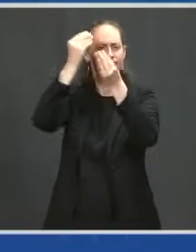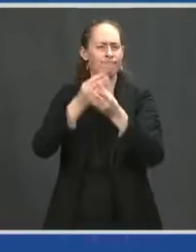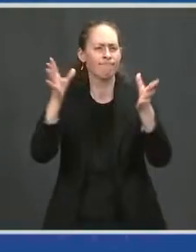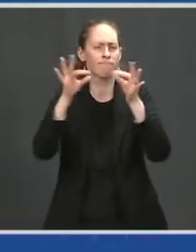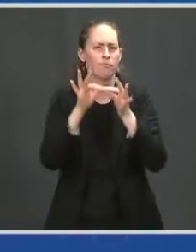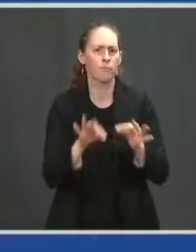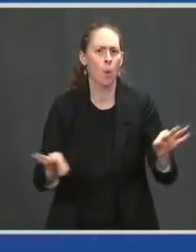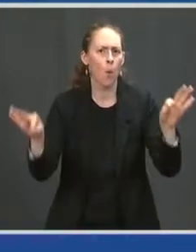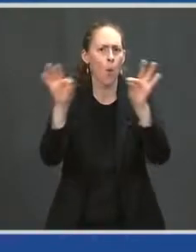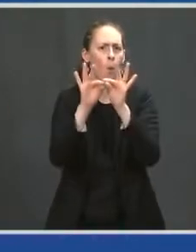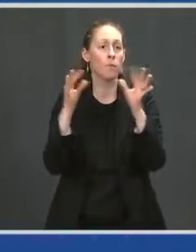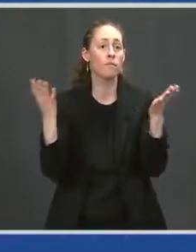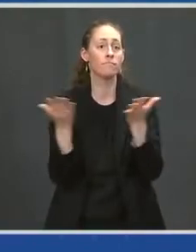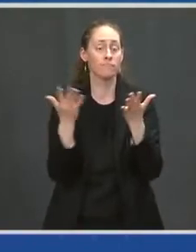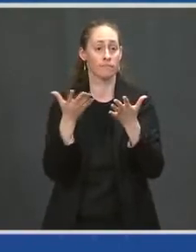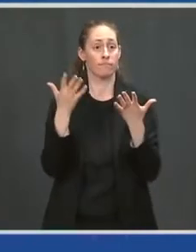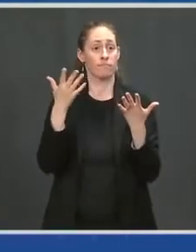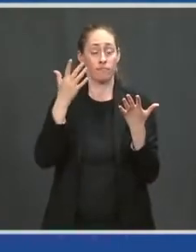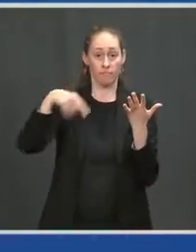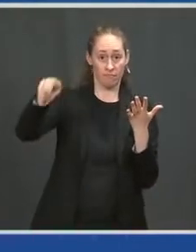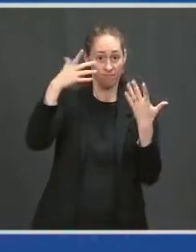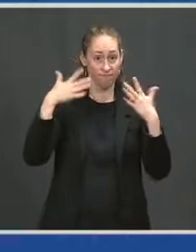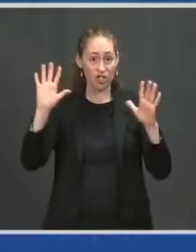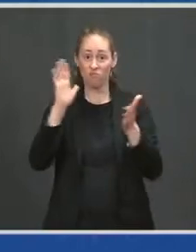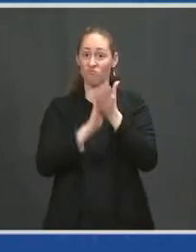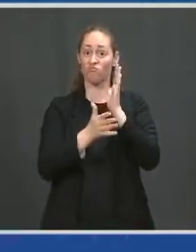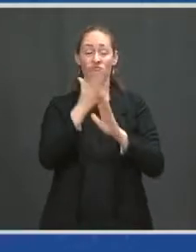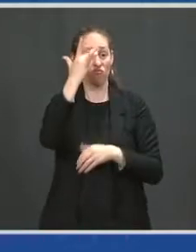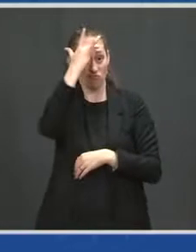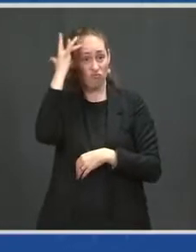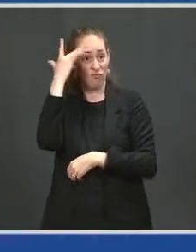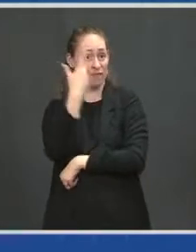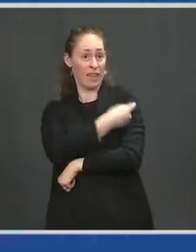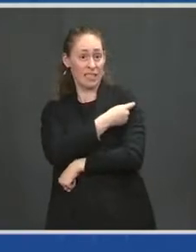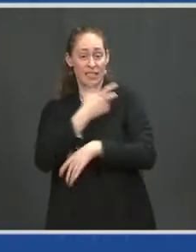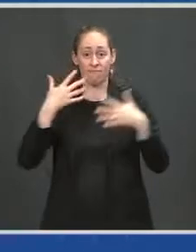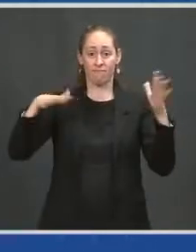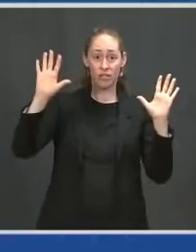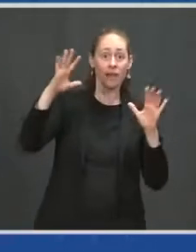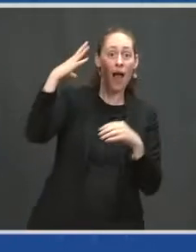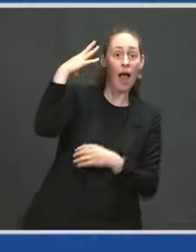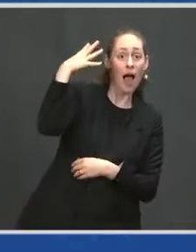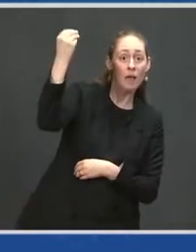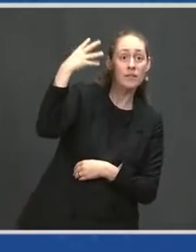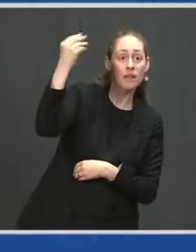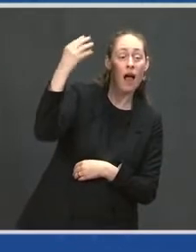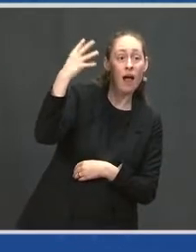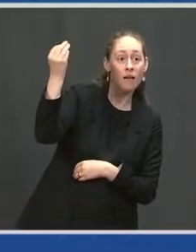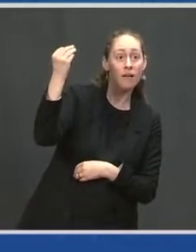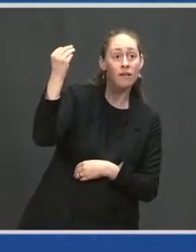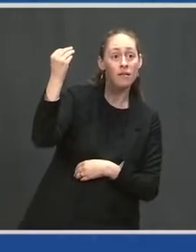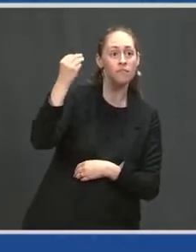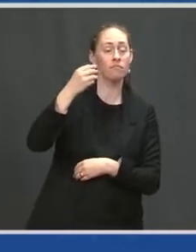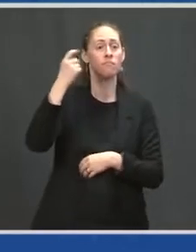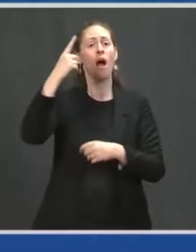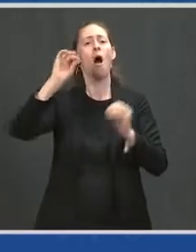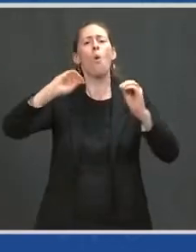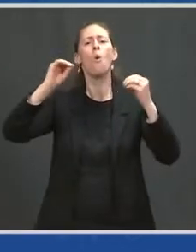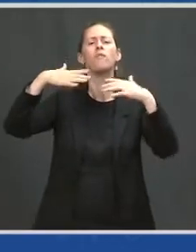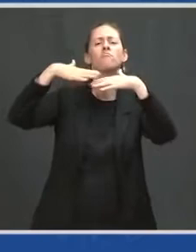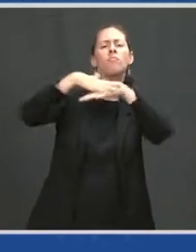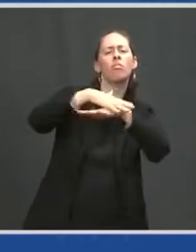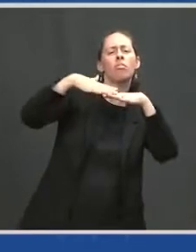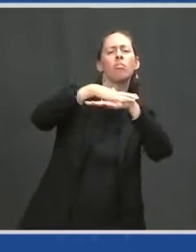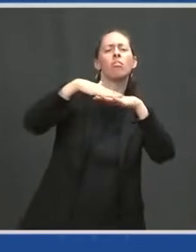if you're fully vaccinated and you're outdoors, you need — and not in a big crowd — you no longer